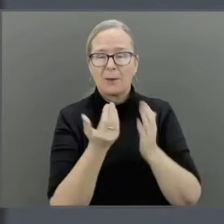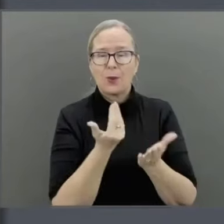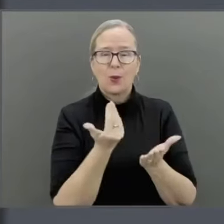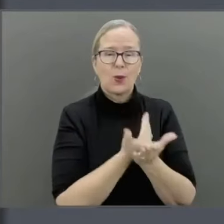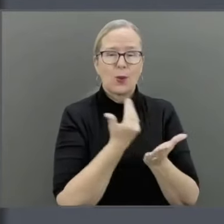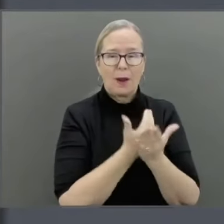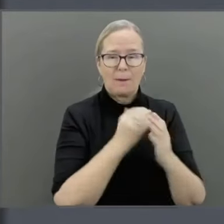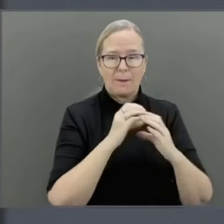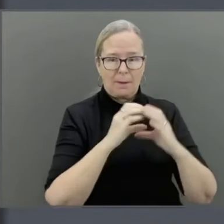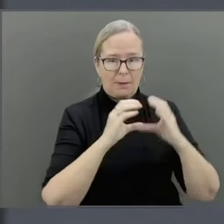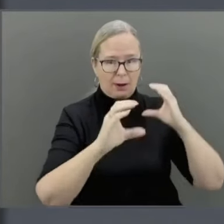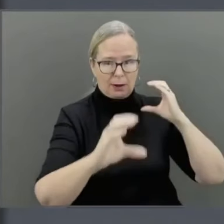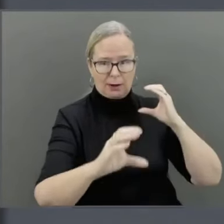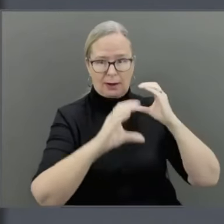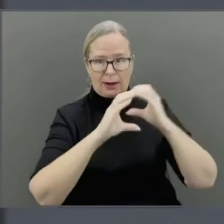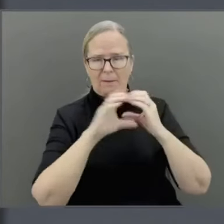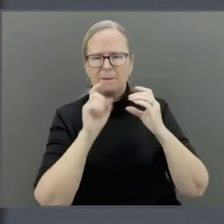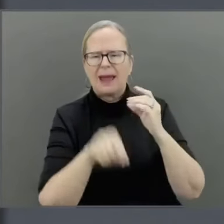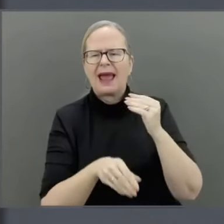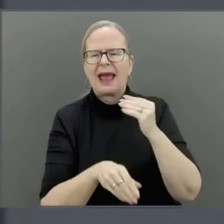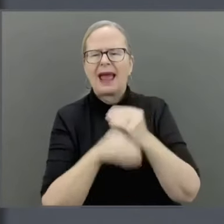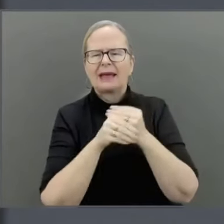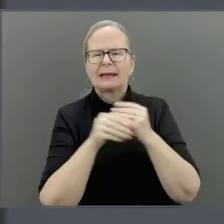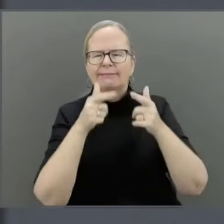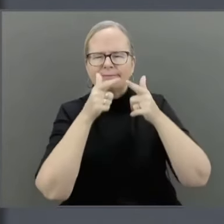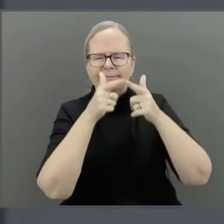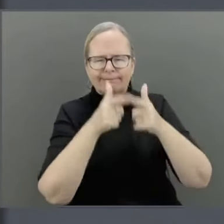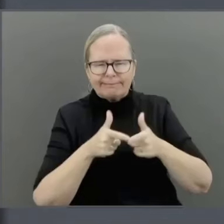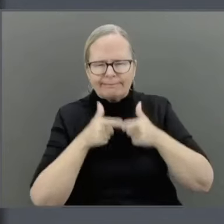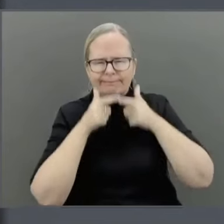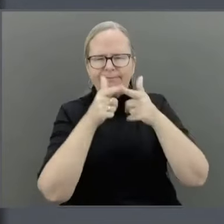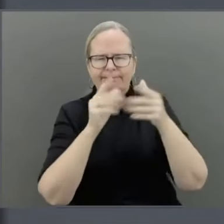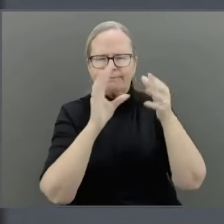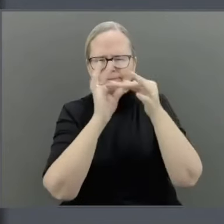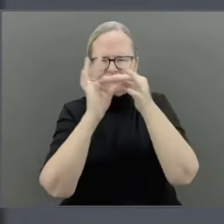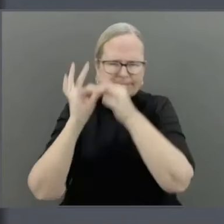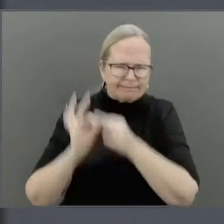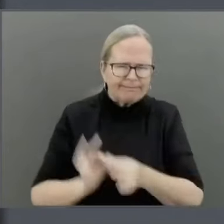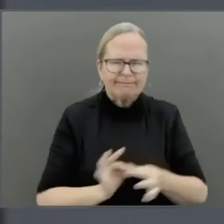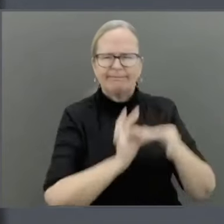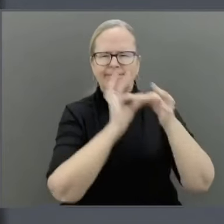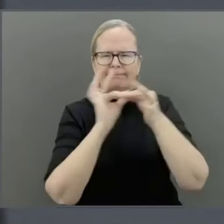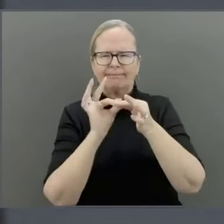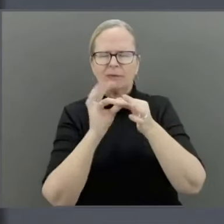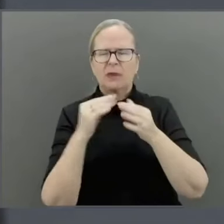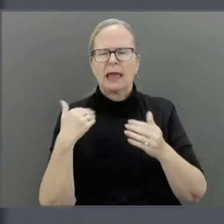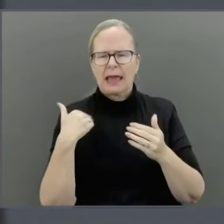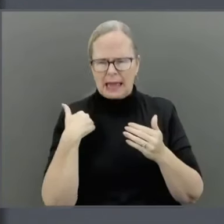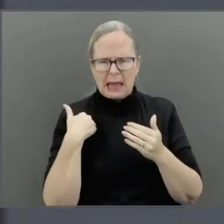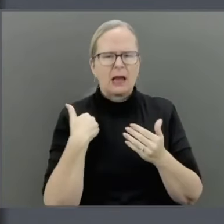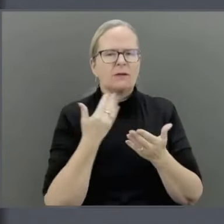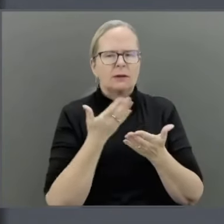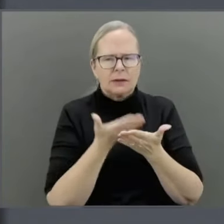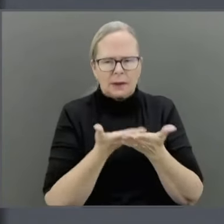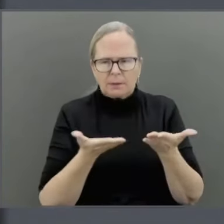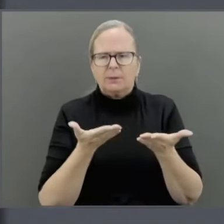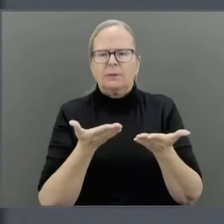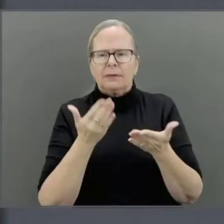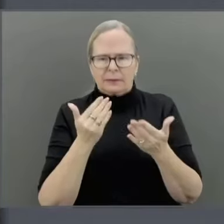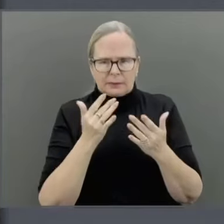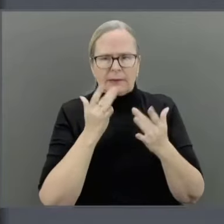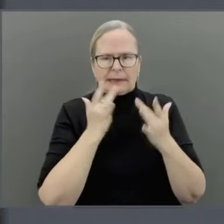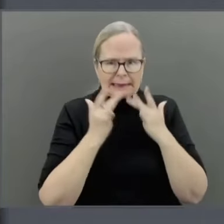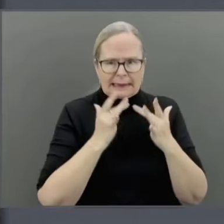while we are sourcing parts from anywhere that we have available to us, all of the repair work that I have mentioned is being done by